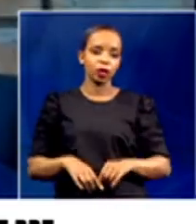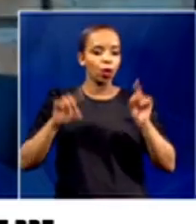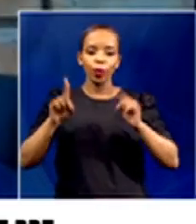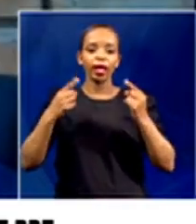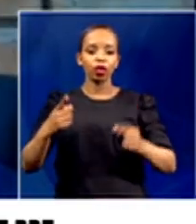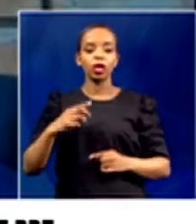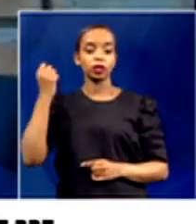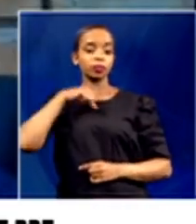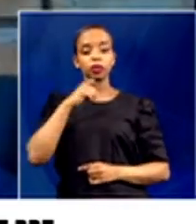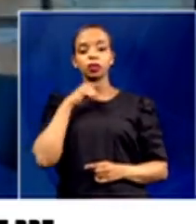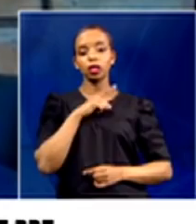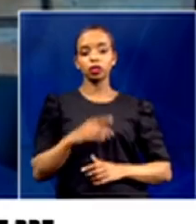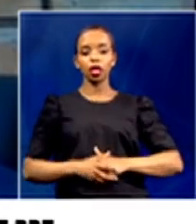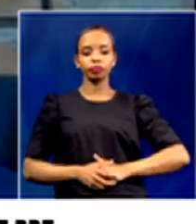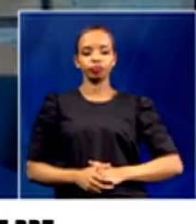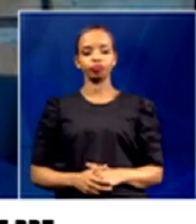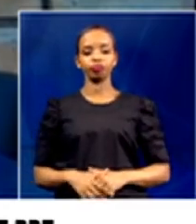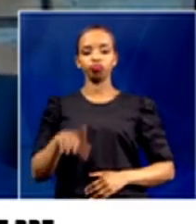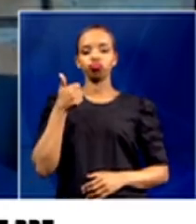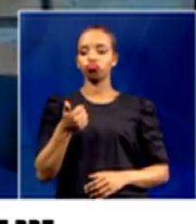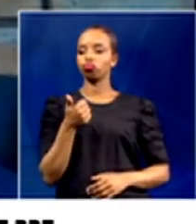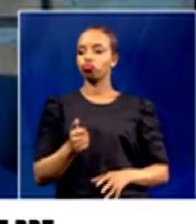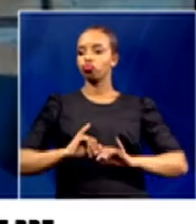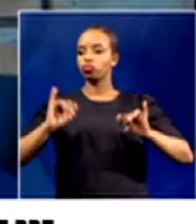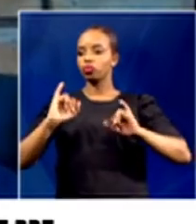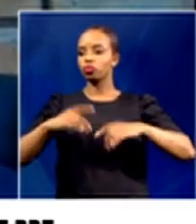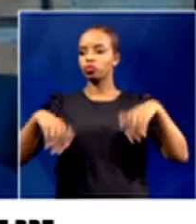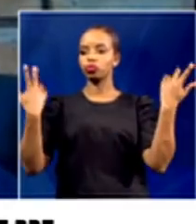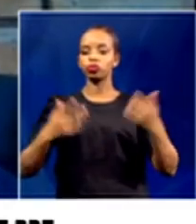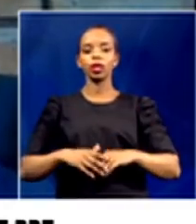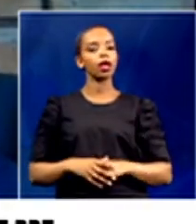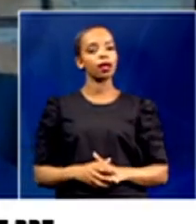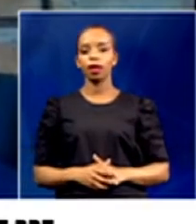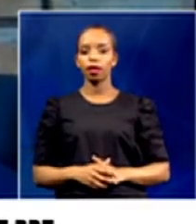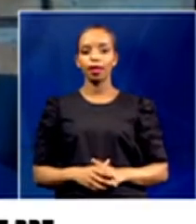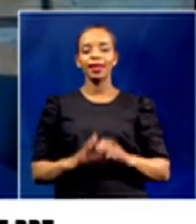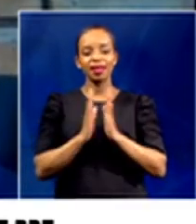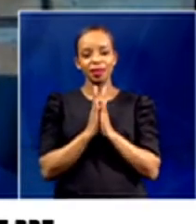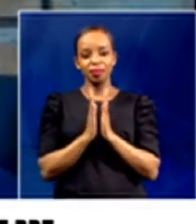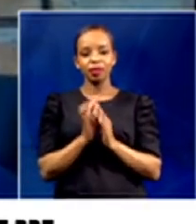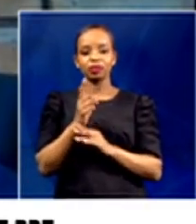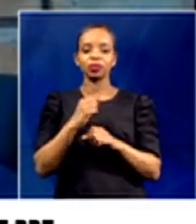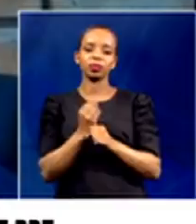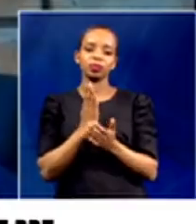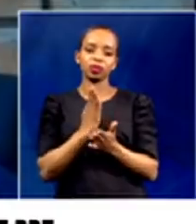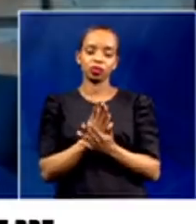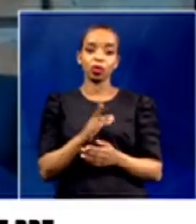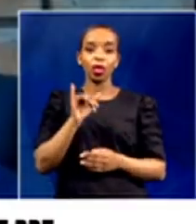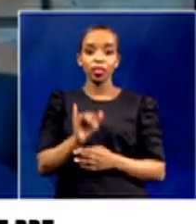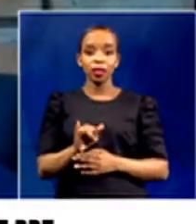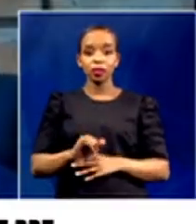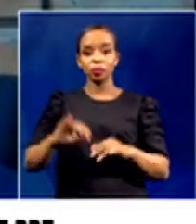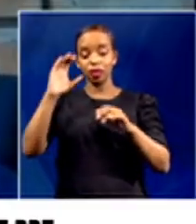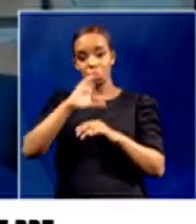spike, pretend that we are not in a crisis. So please ensure that you are looking at that. And that is the only